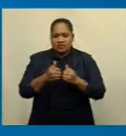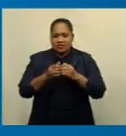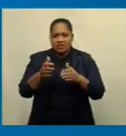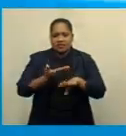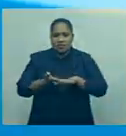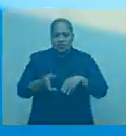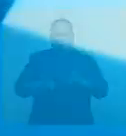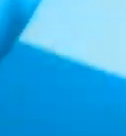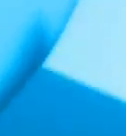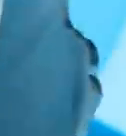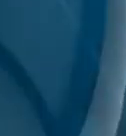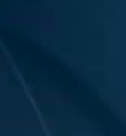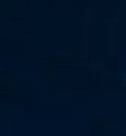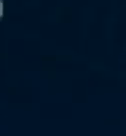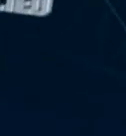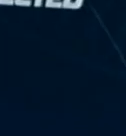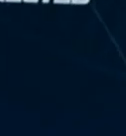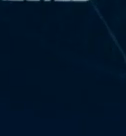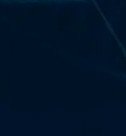us.